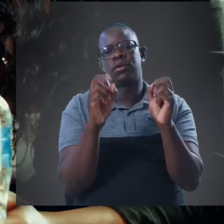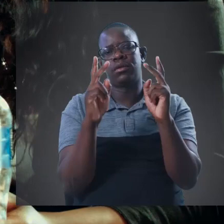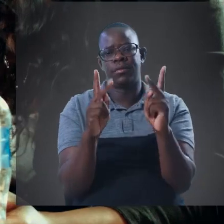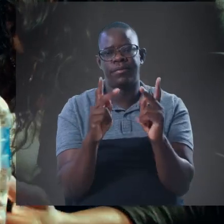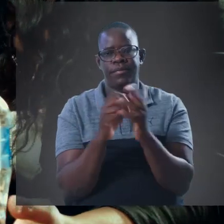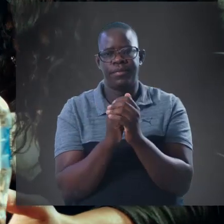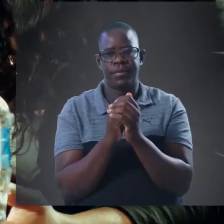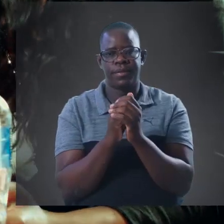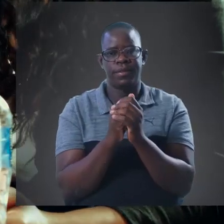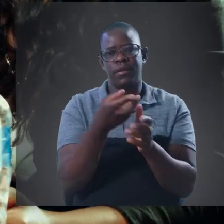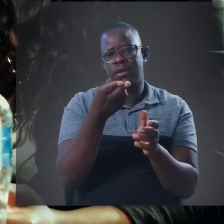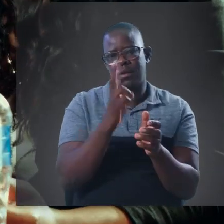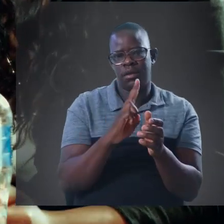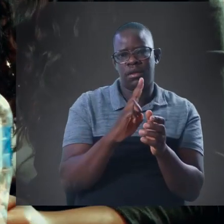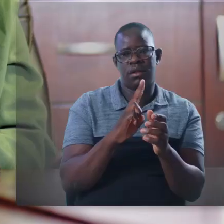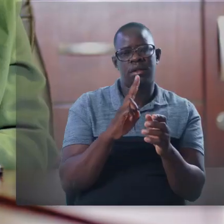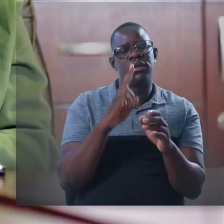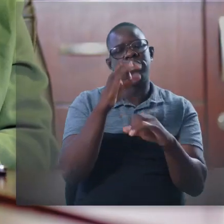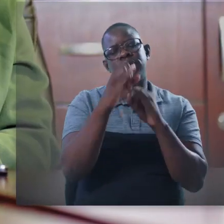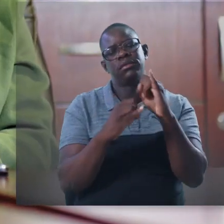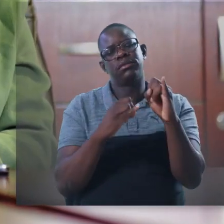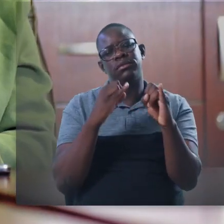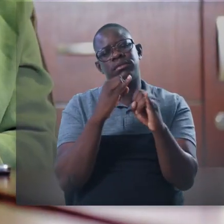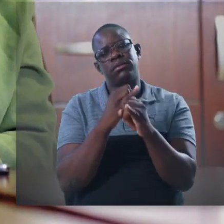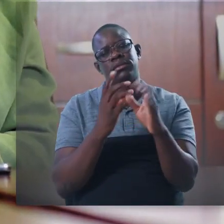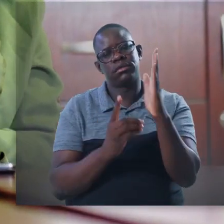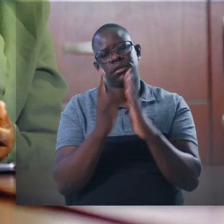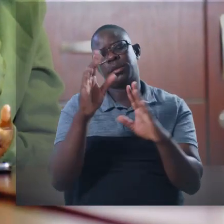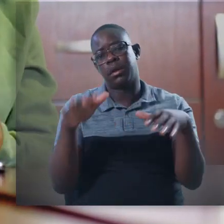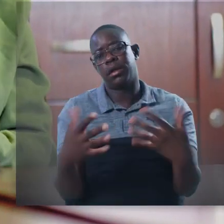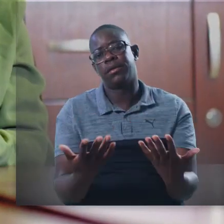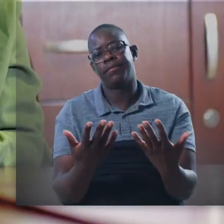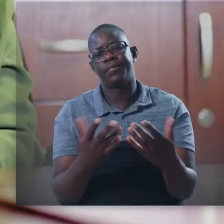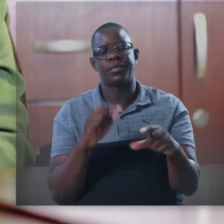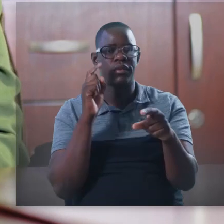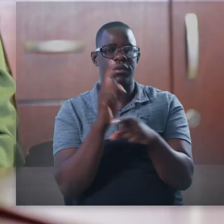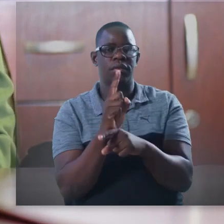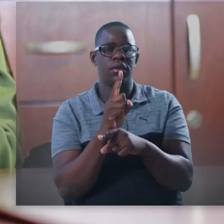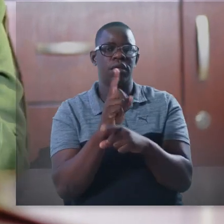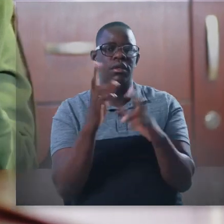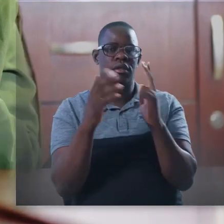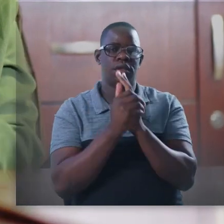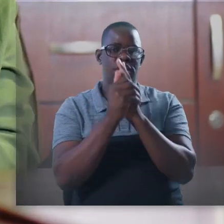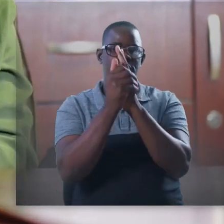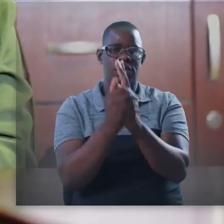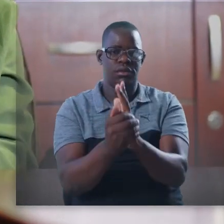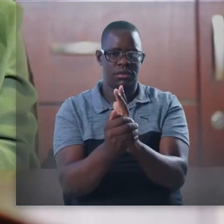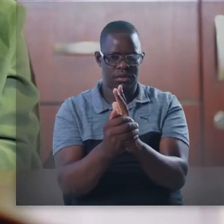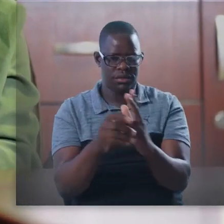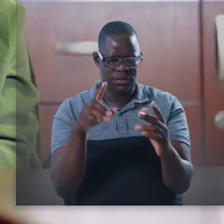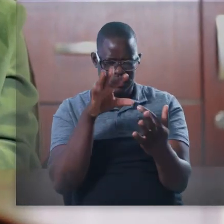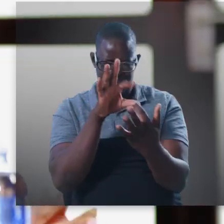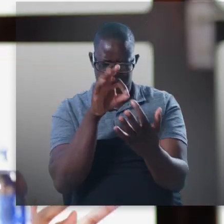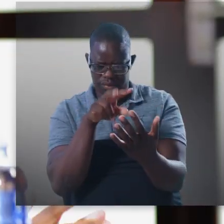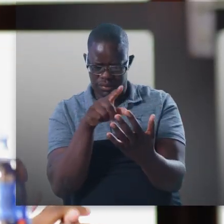the old one, which has expired or rather not reached its goals. Great. Now, Lynn, can you tell us how a National Development Plan is developed?